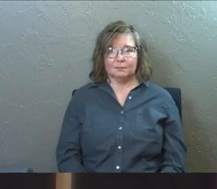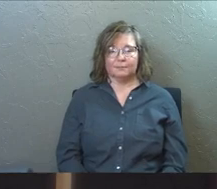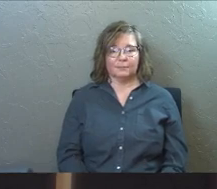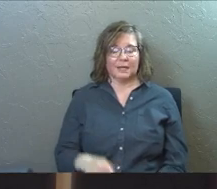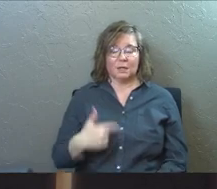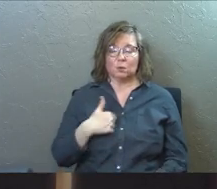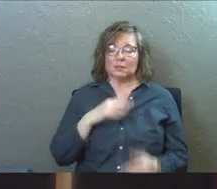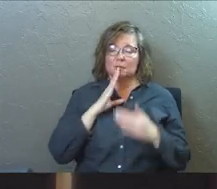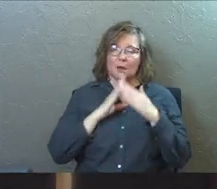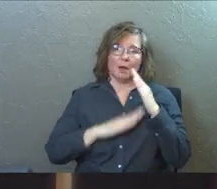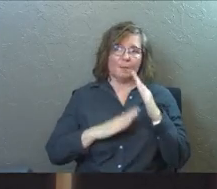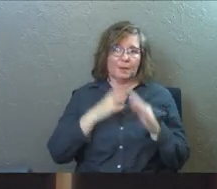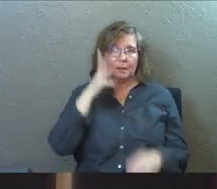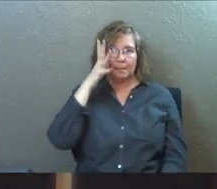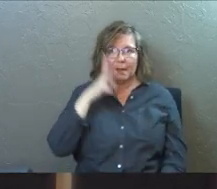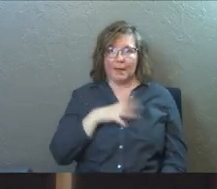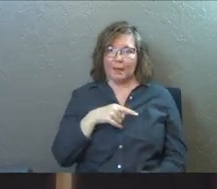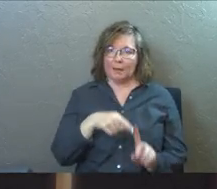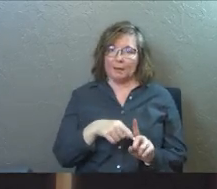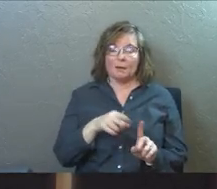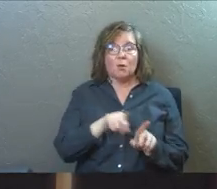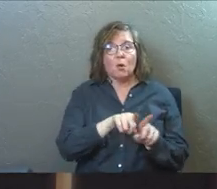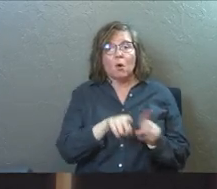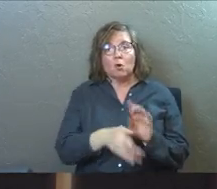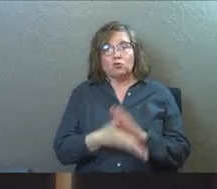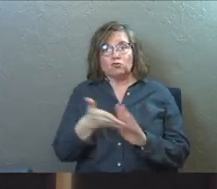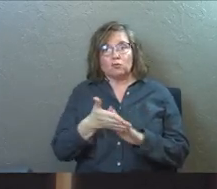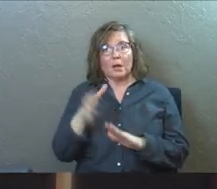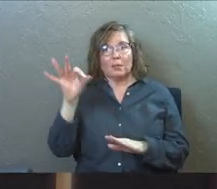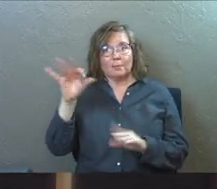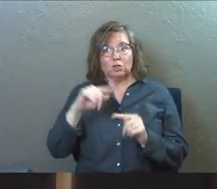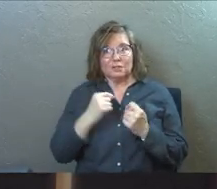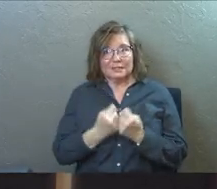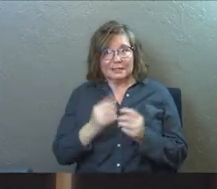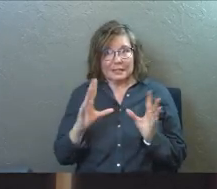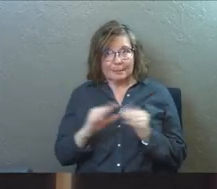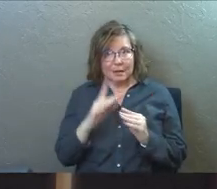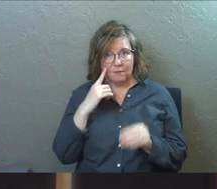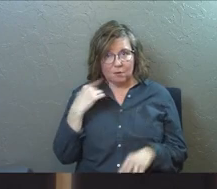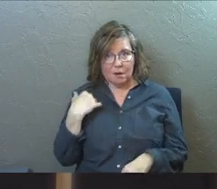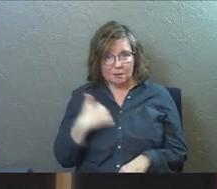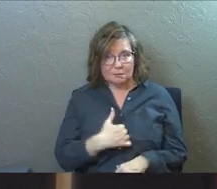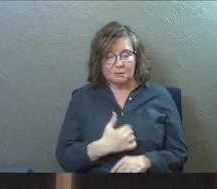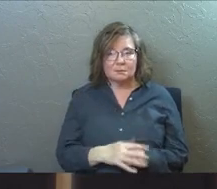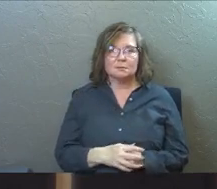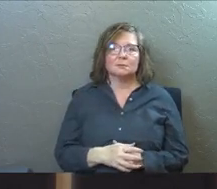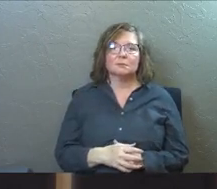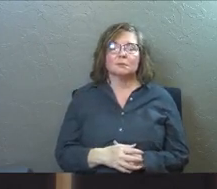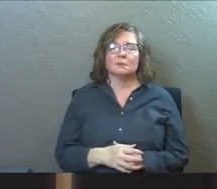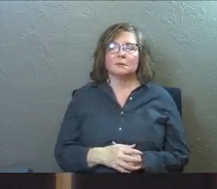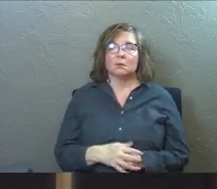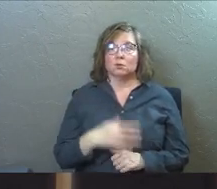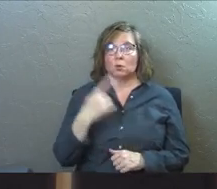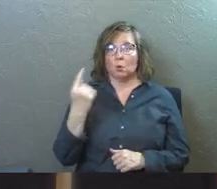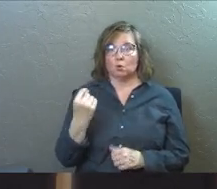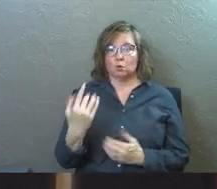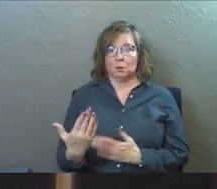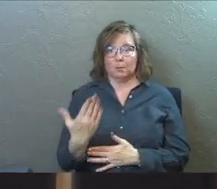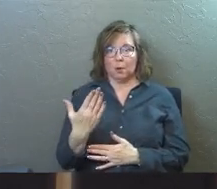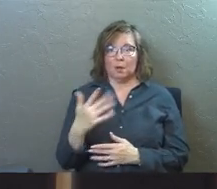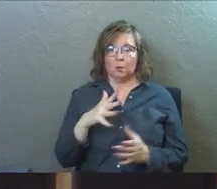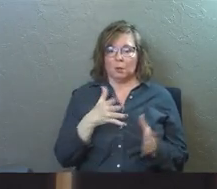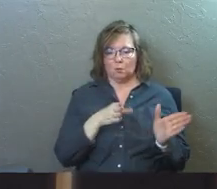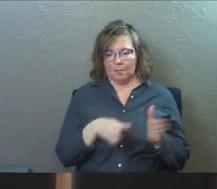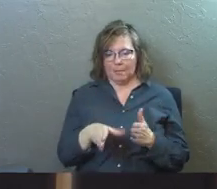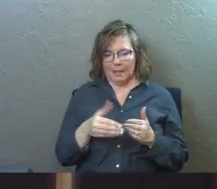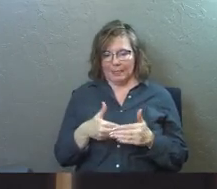And he was just a humble man. And he also ran our preaching team meeting for us. So on Tuesday mornings, we